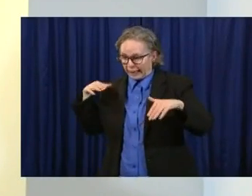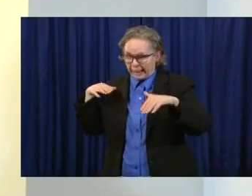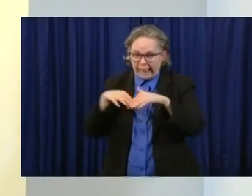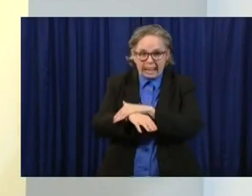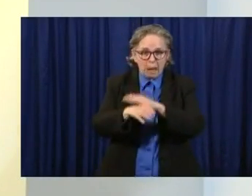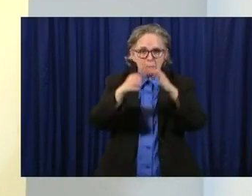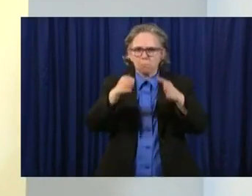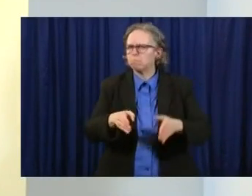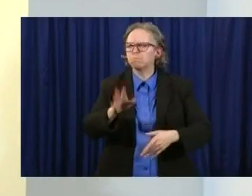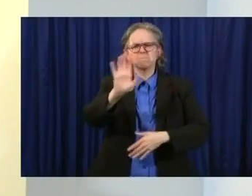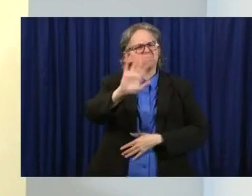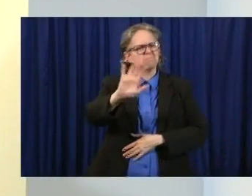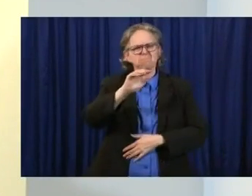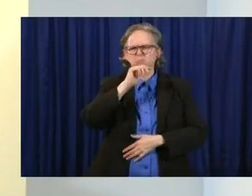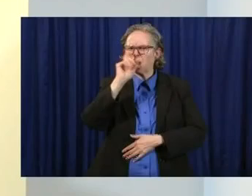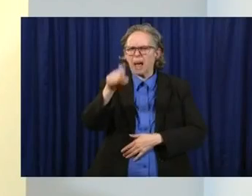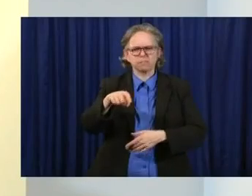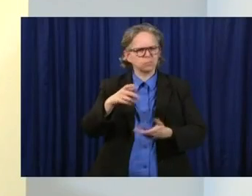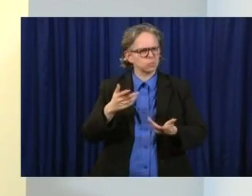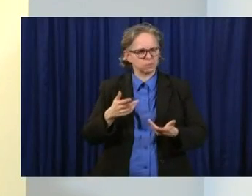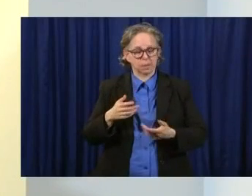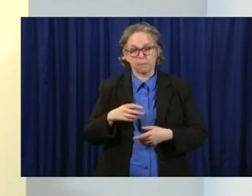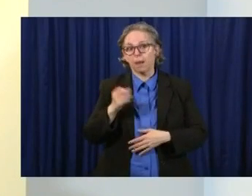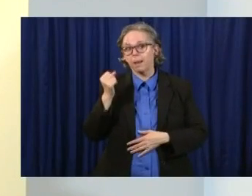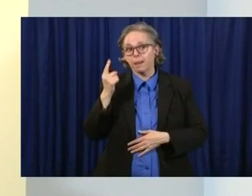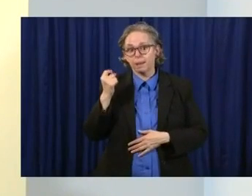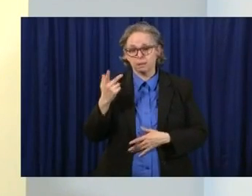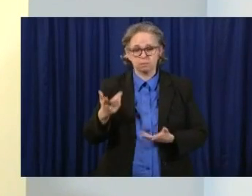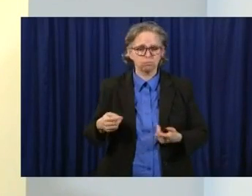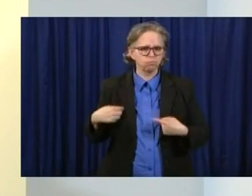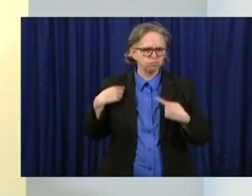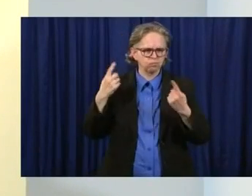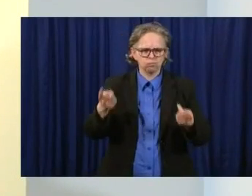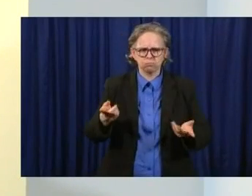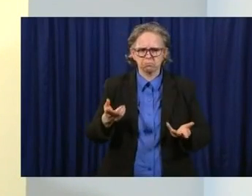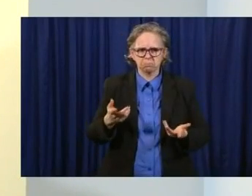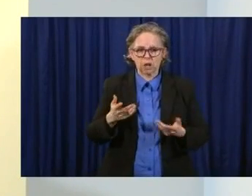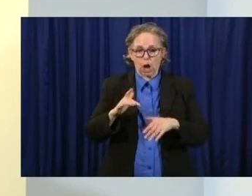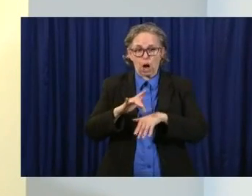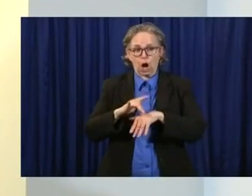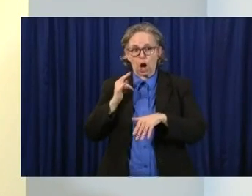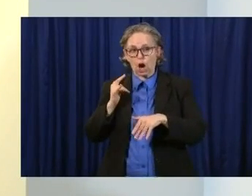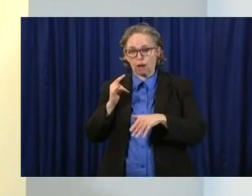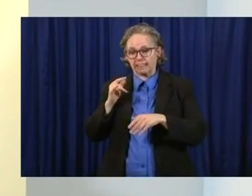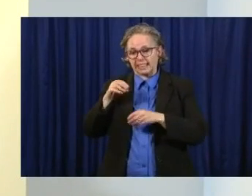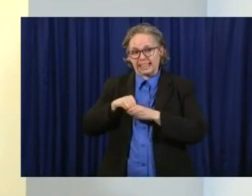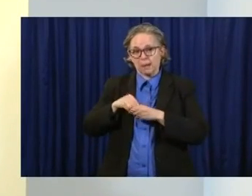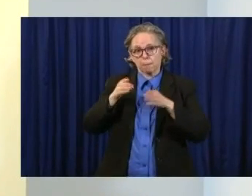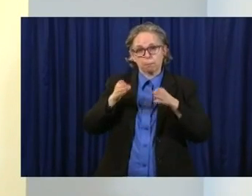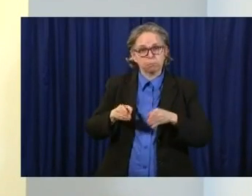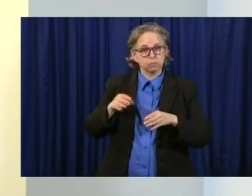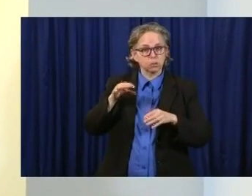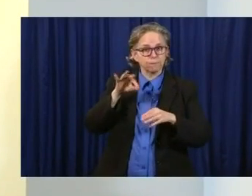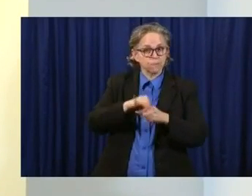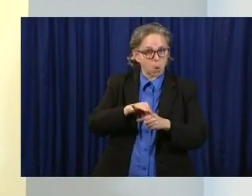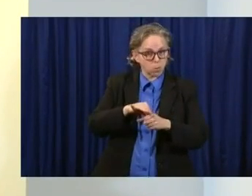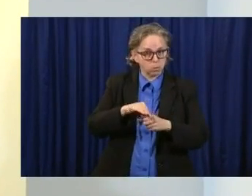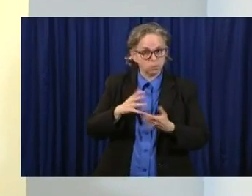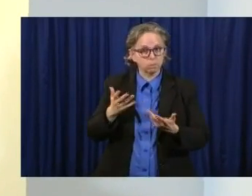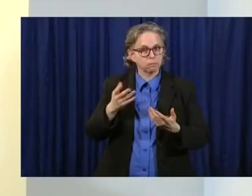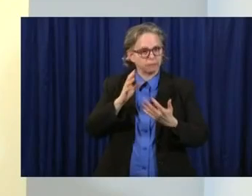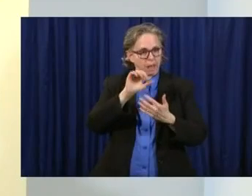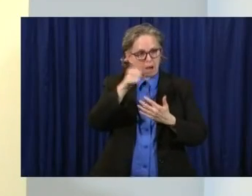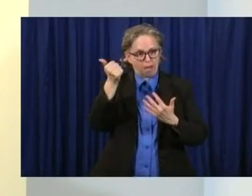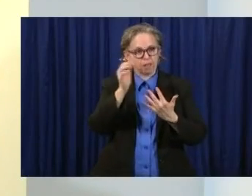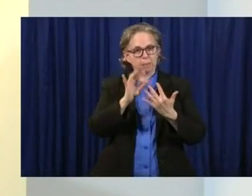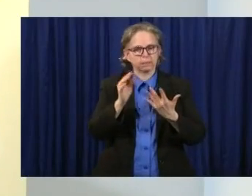But we've also had, traditionally, in-person early voting at the local Board of Elections and then our precinct-based system on the election day.